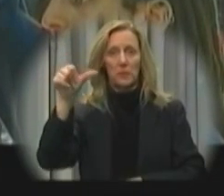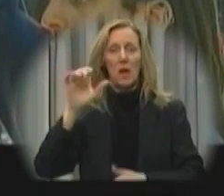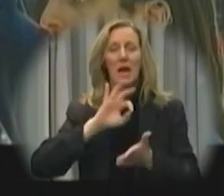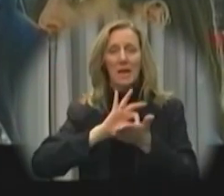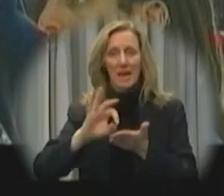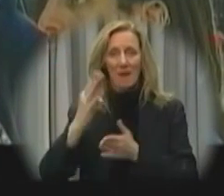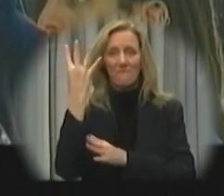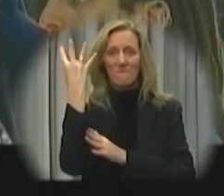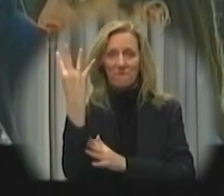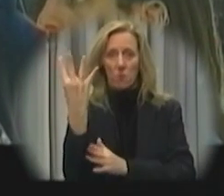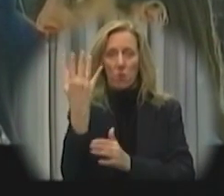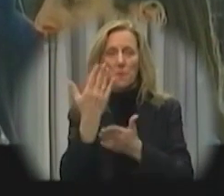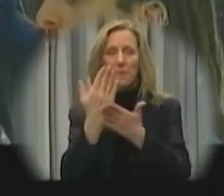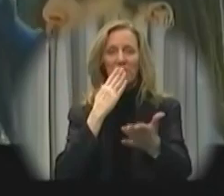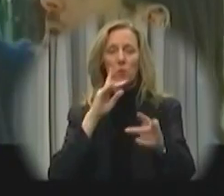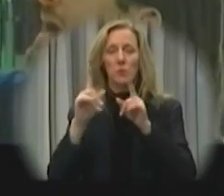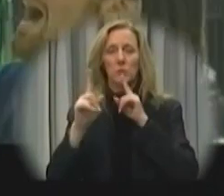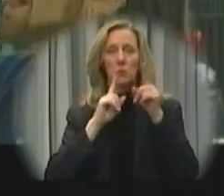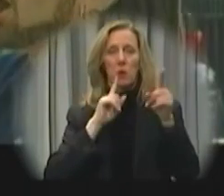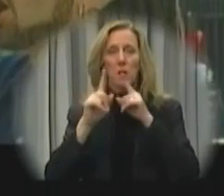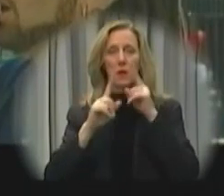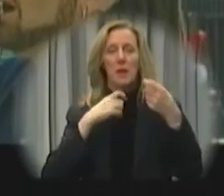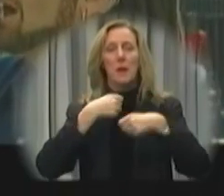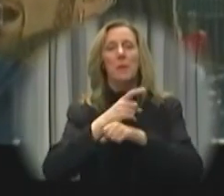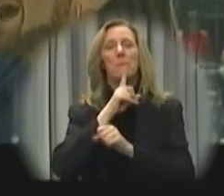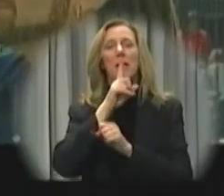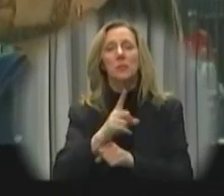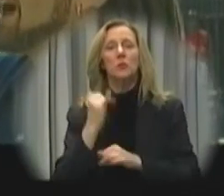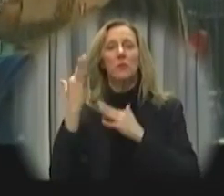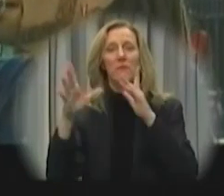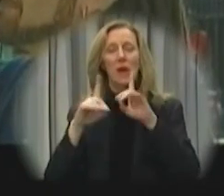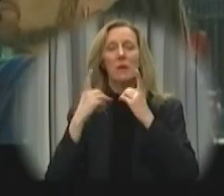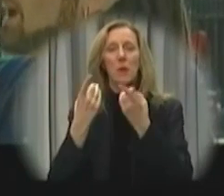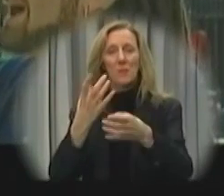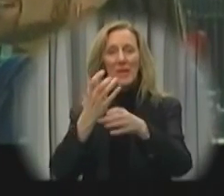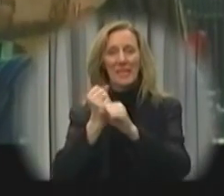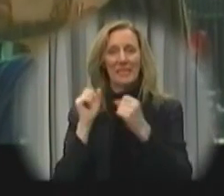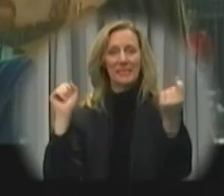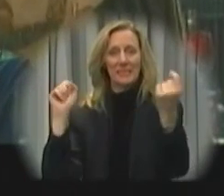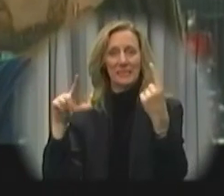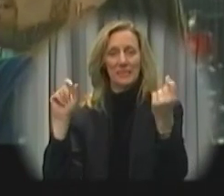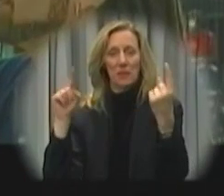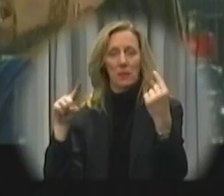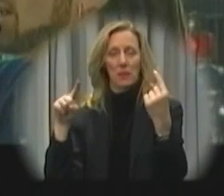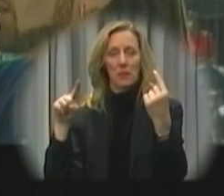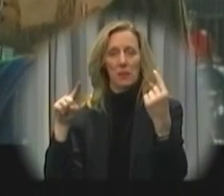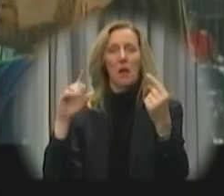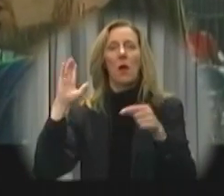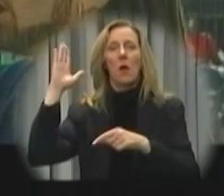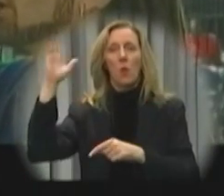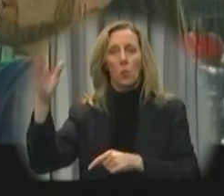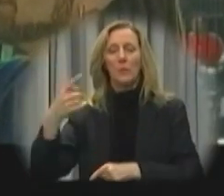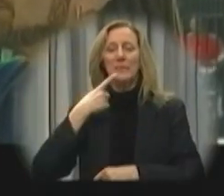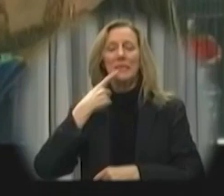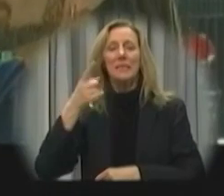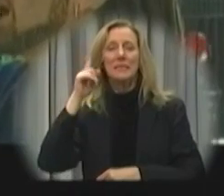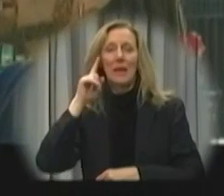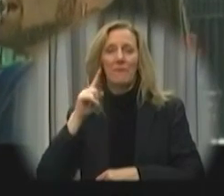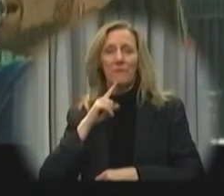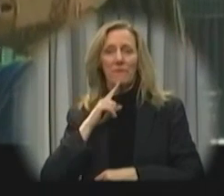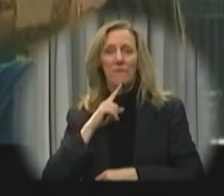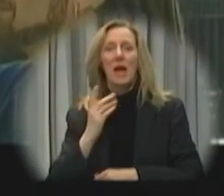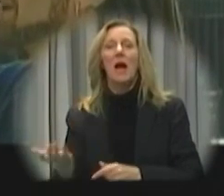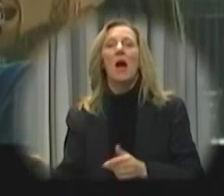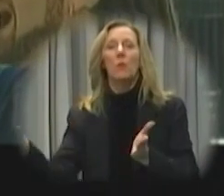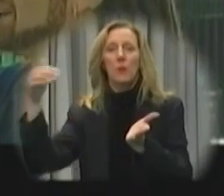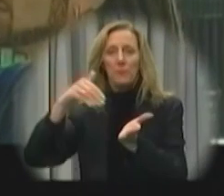button will count to four before speaking to ensure that the fire department has received the signal. He will indicate that he is